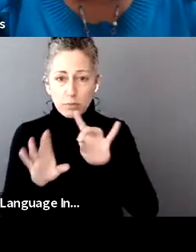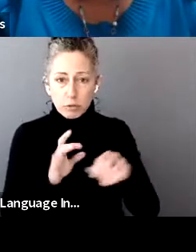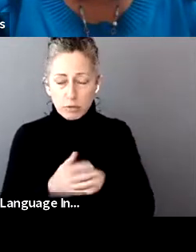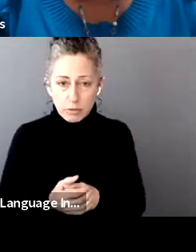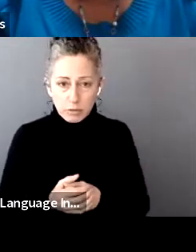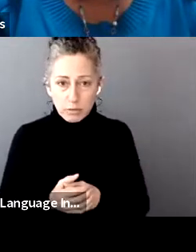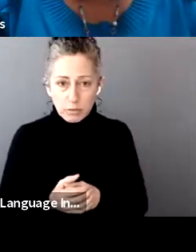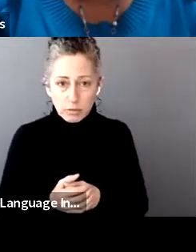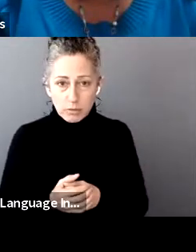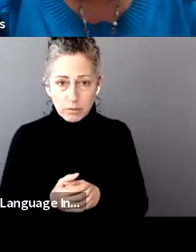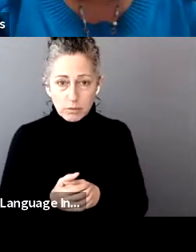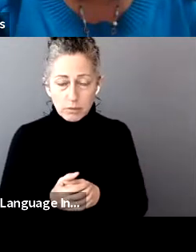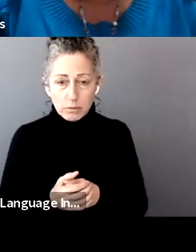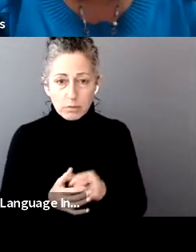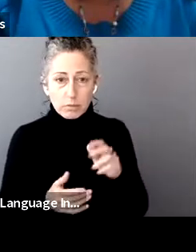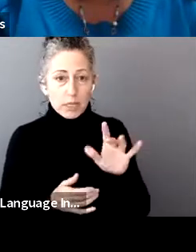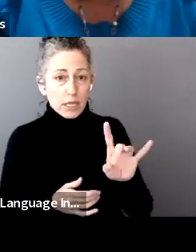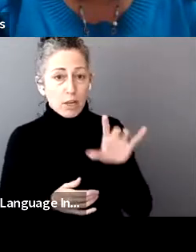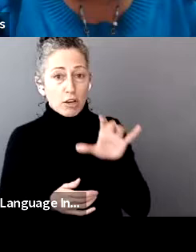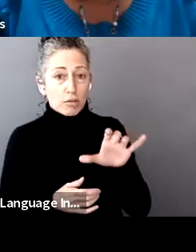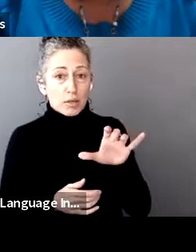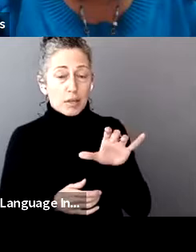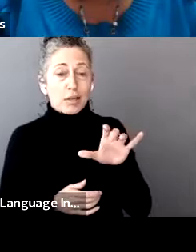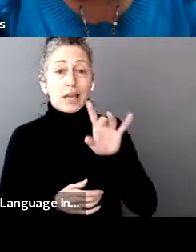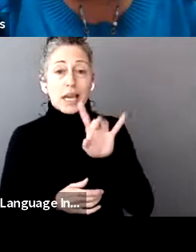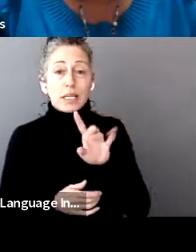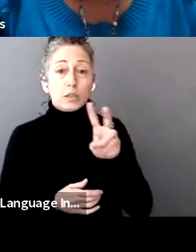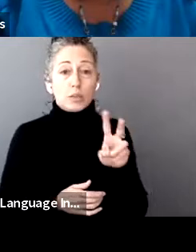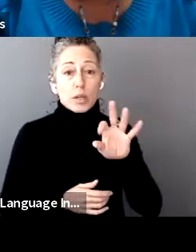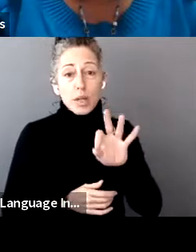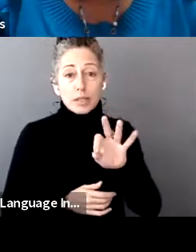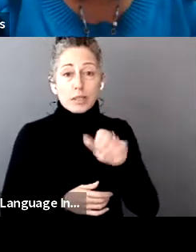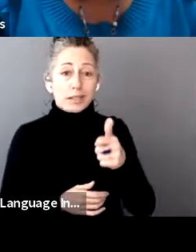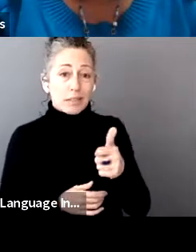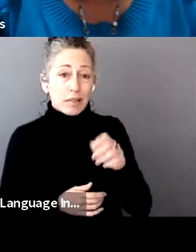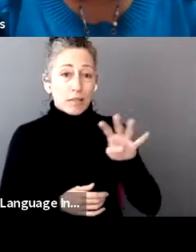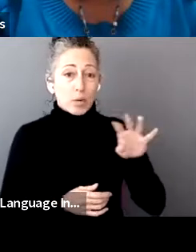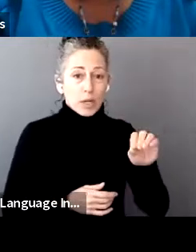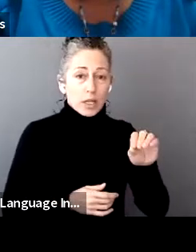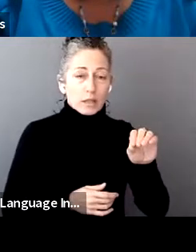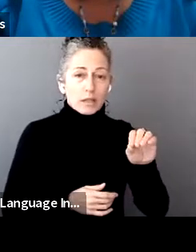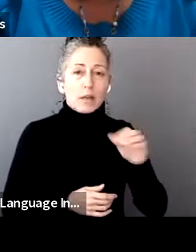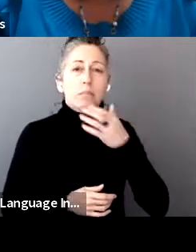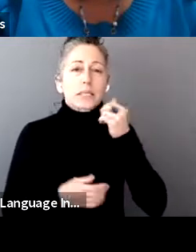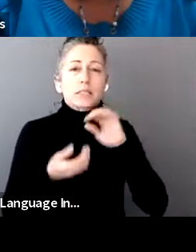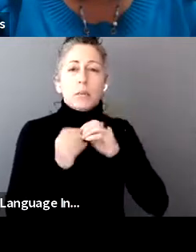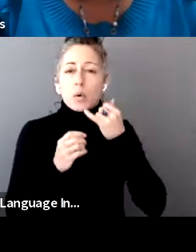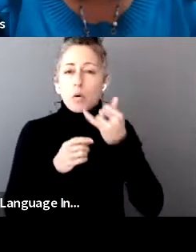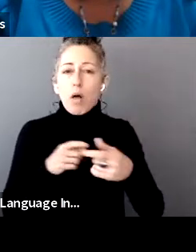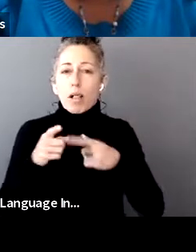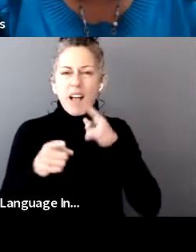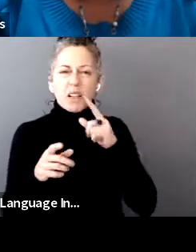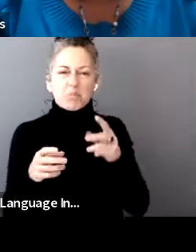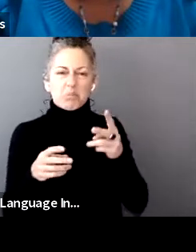that 800-829-1040 is the best line to call. And I'll put that in the chat. The agency